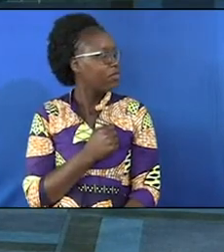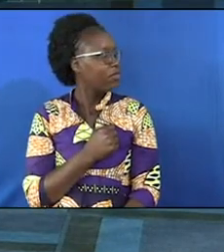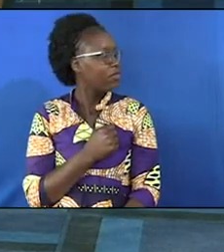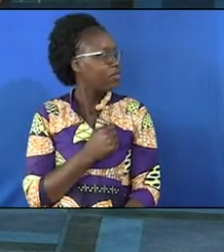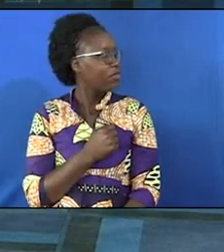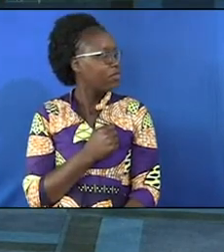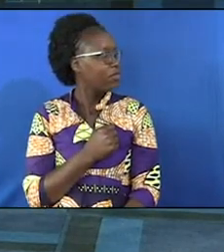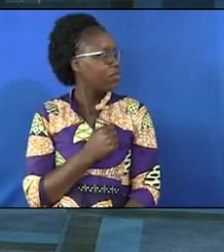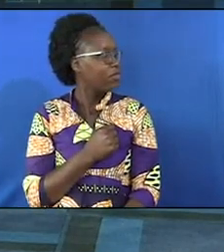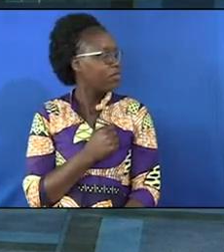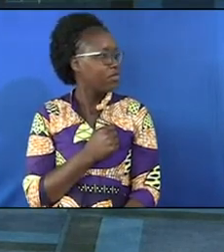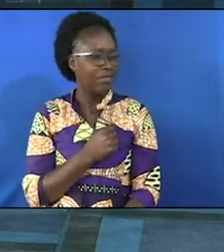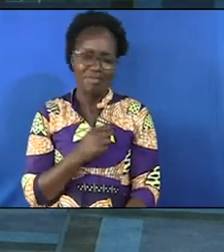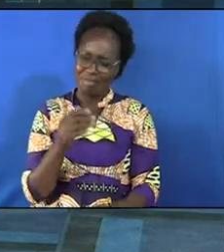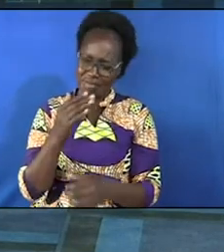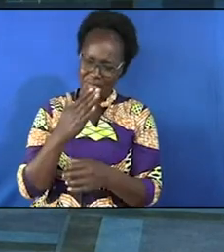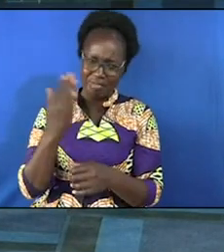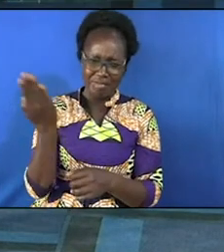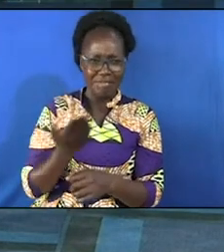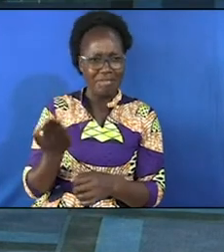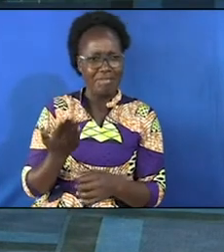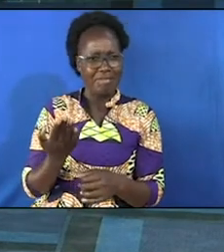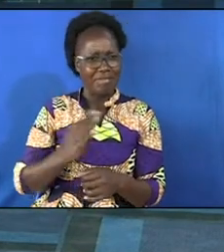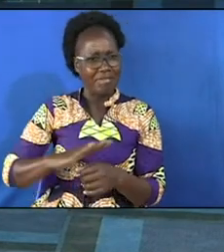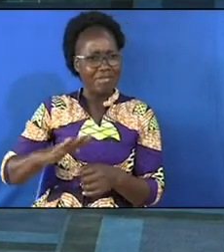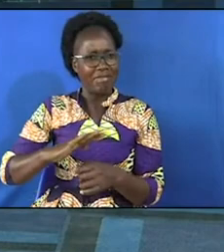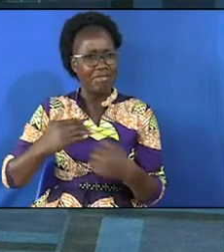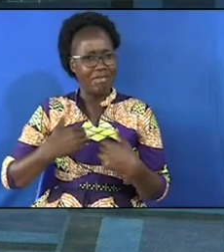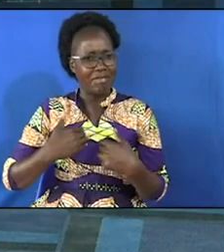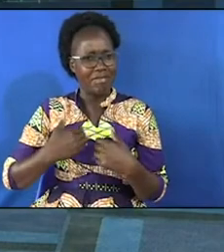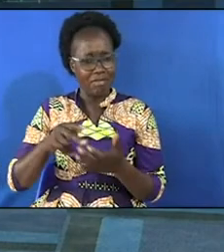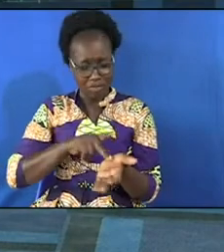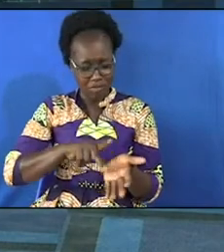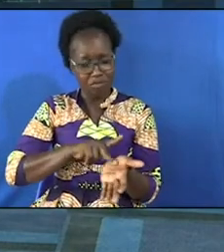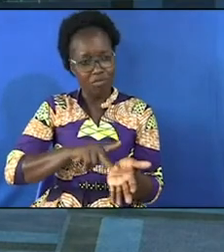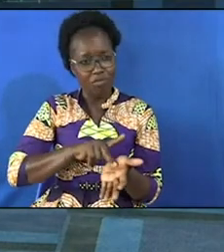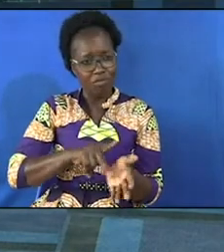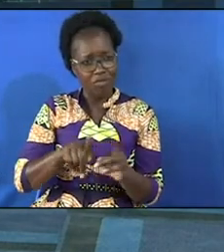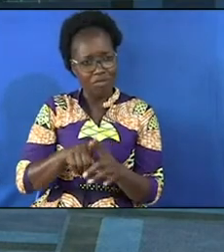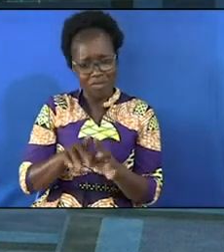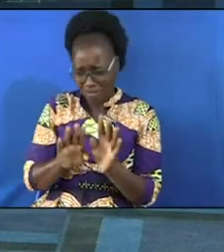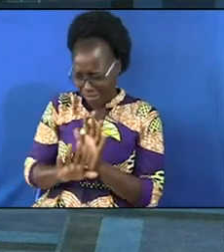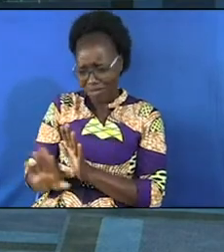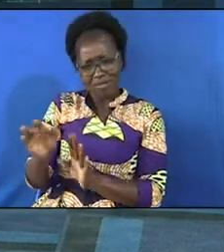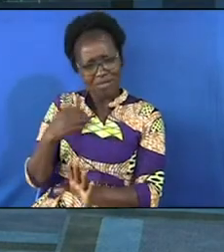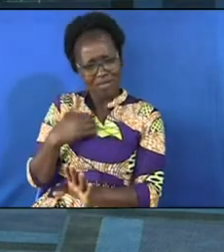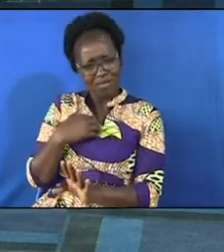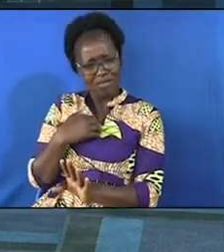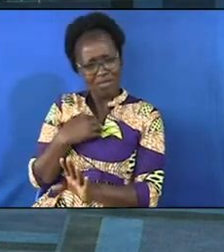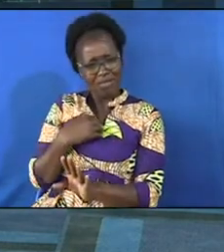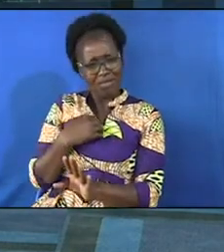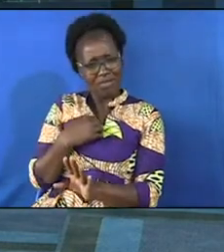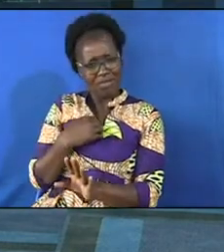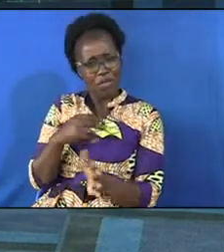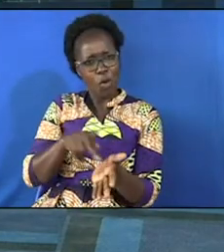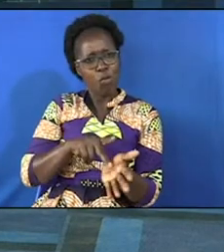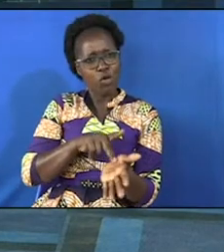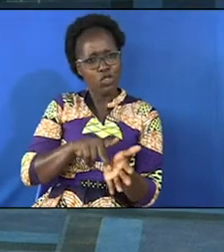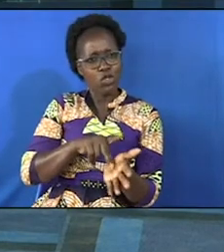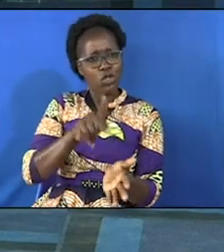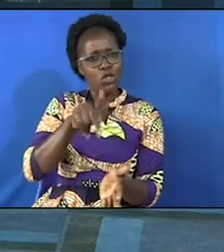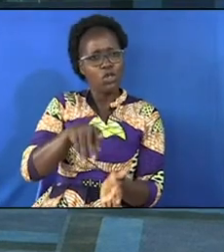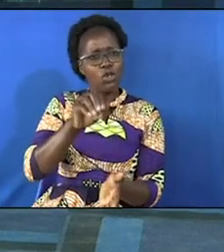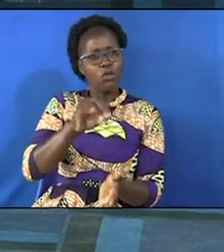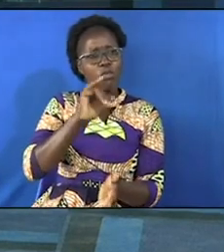here with me is knife and I'll be left one week to the wedding I say my